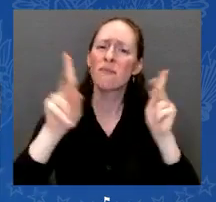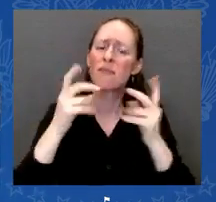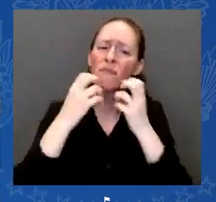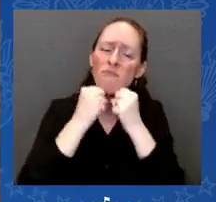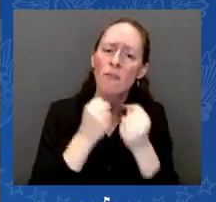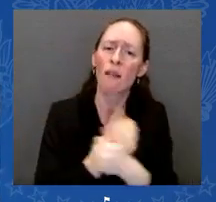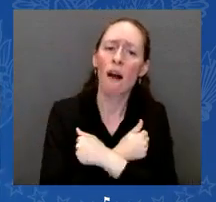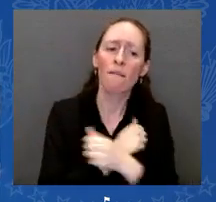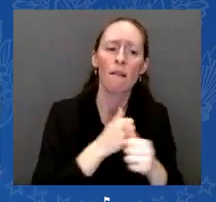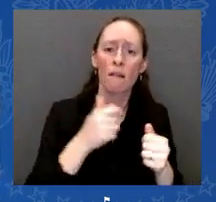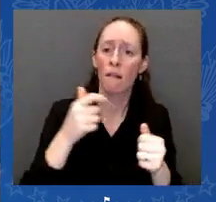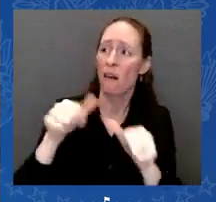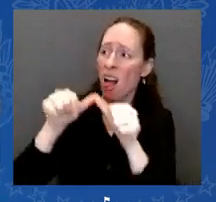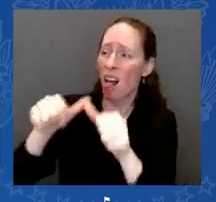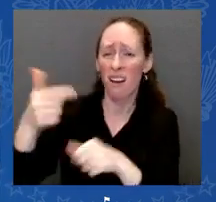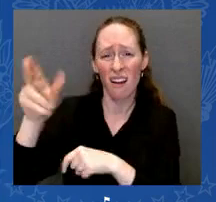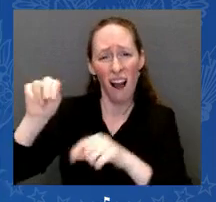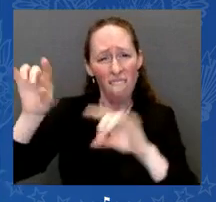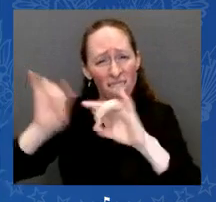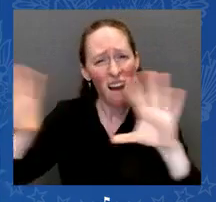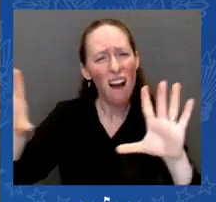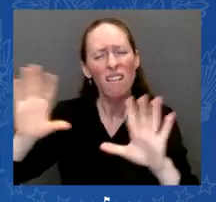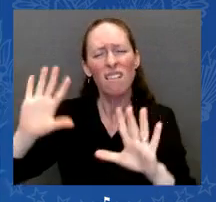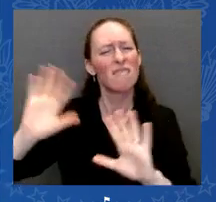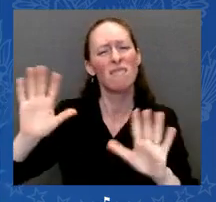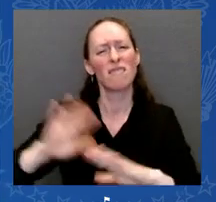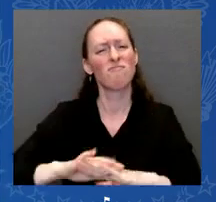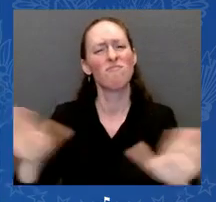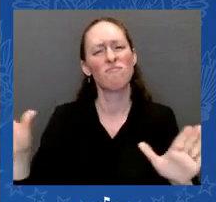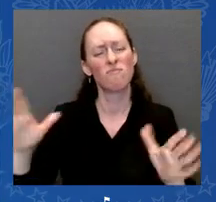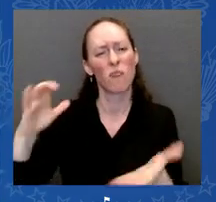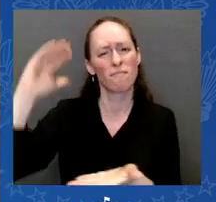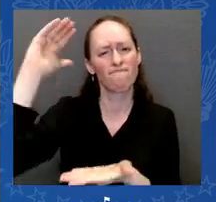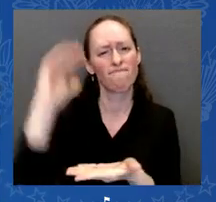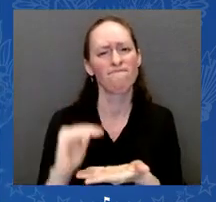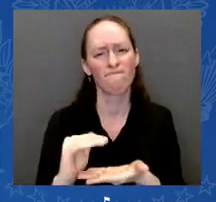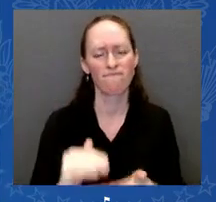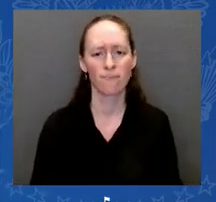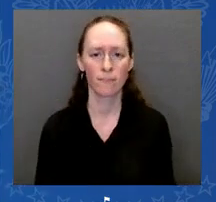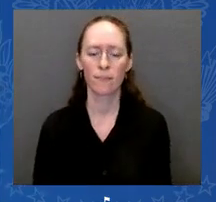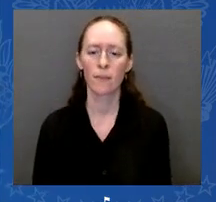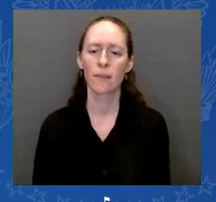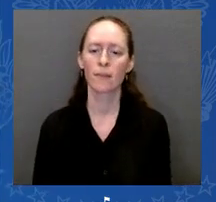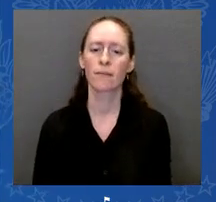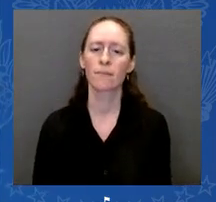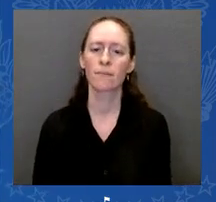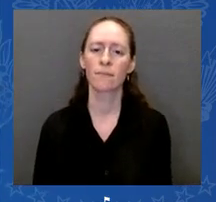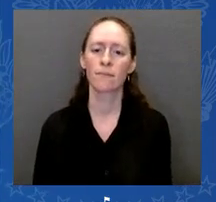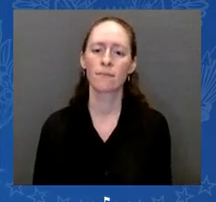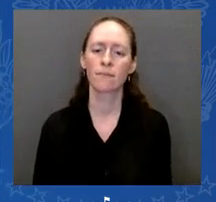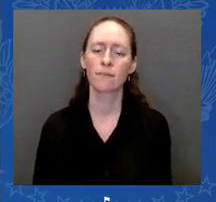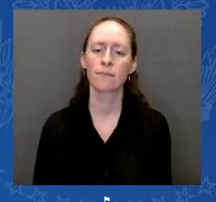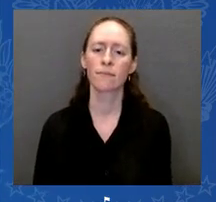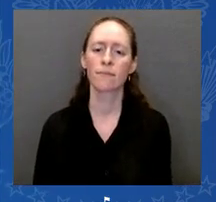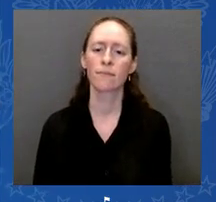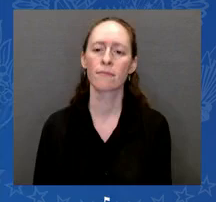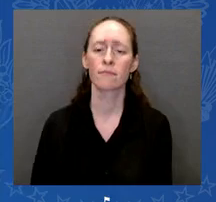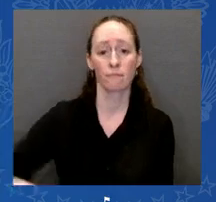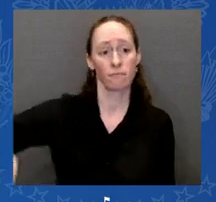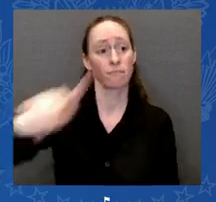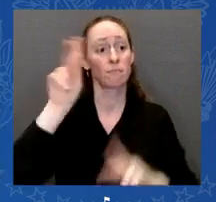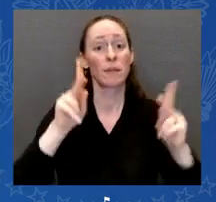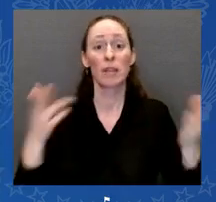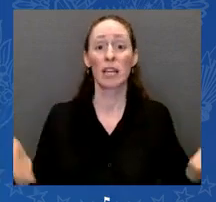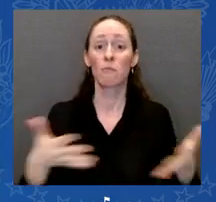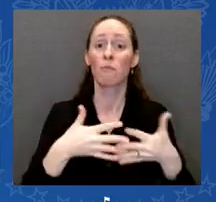They will no longer tolerate in action and our movement would sadly continue to grow as more